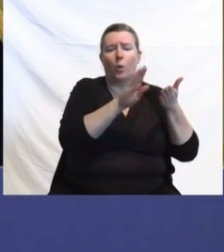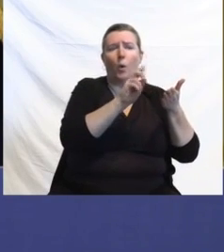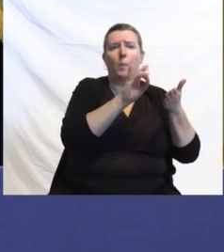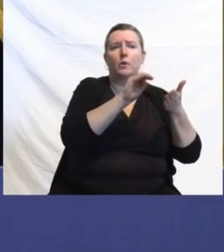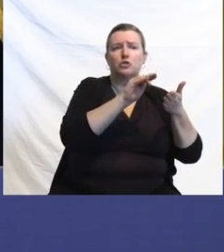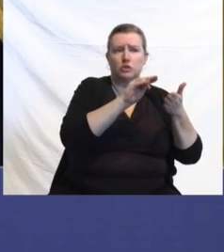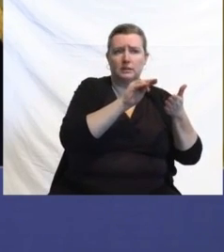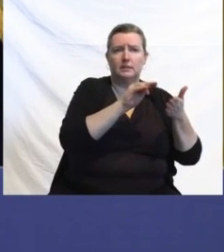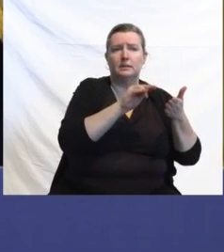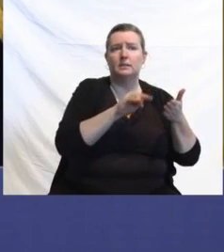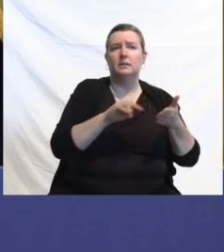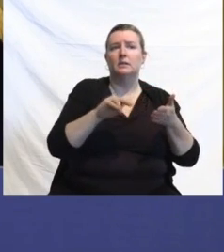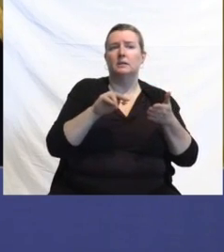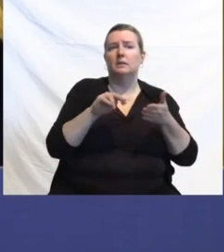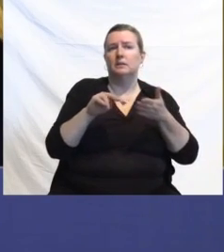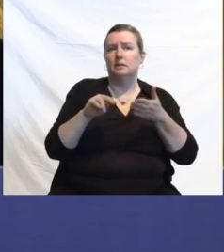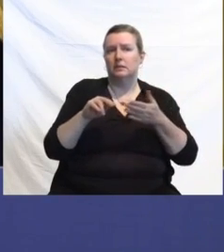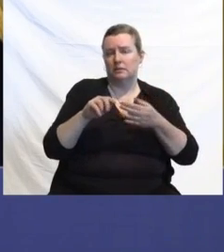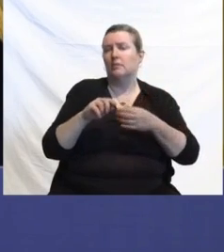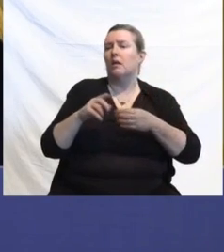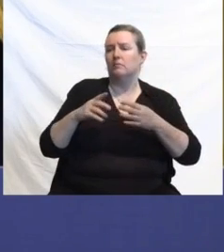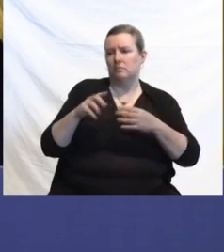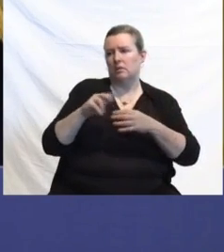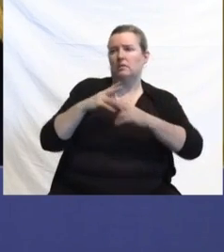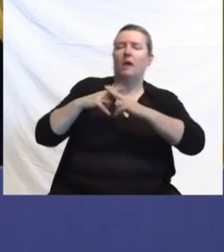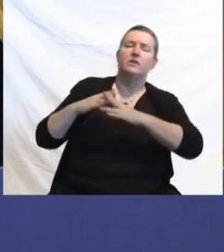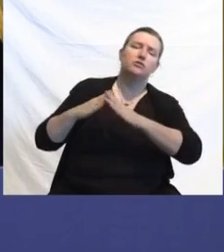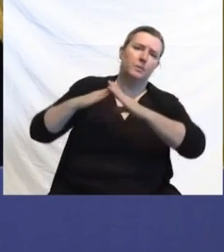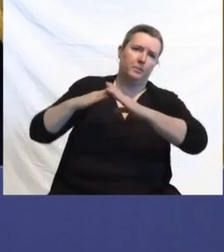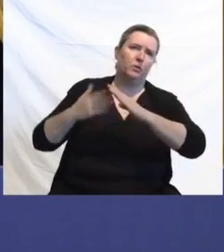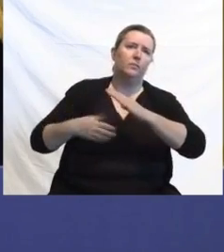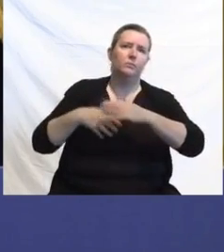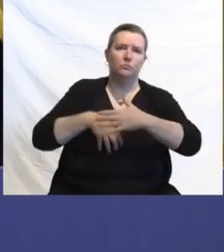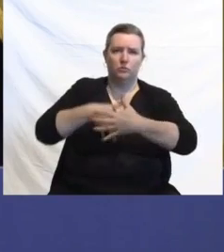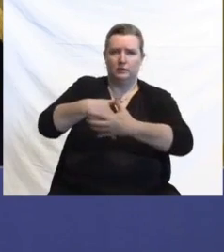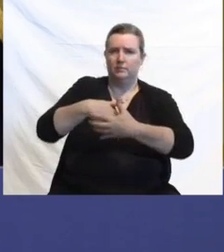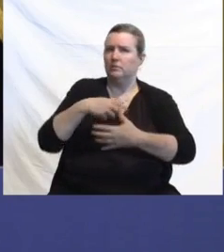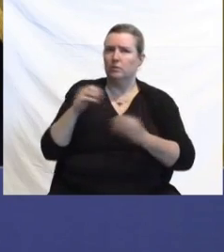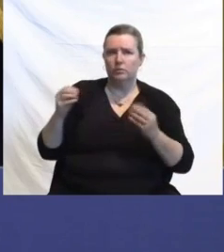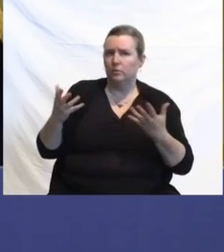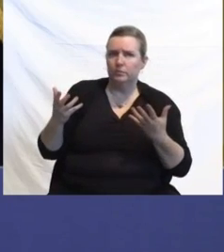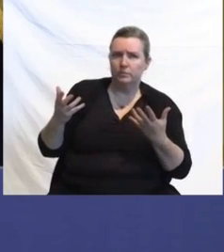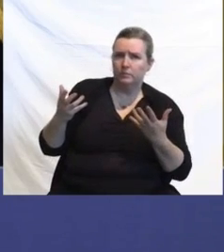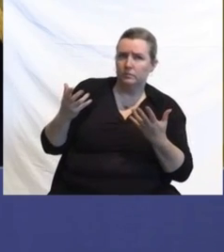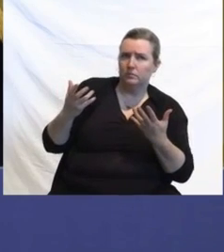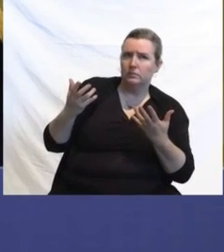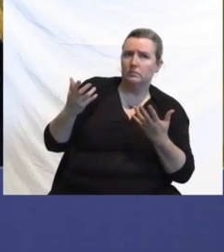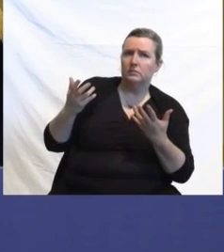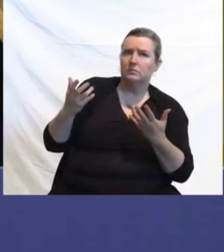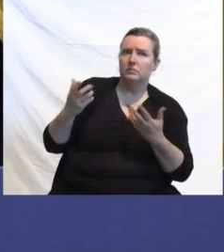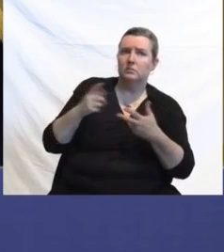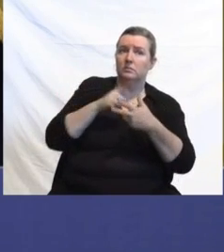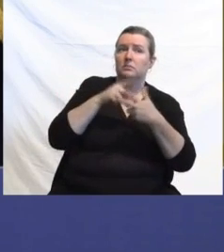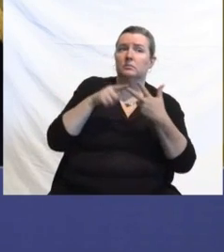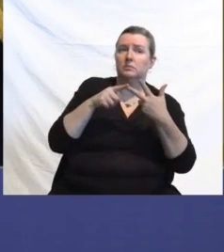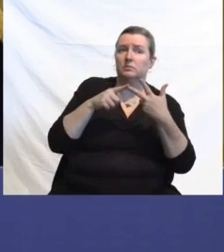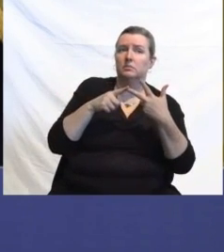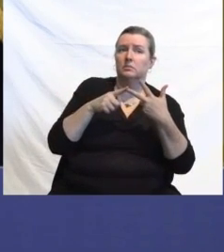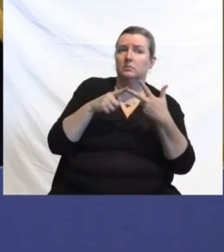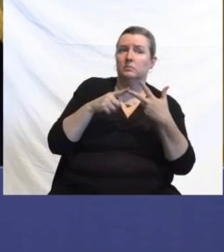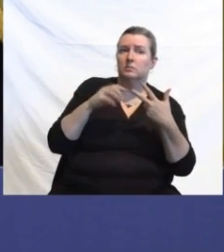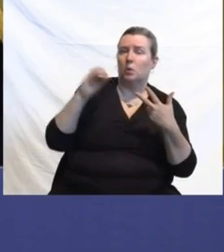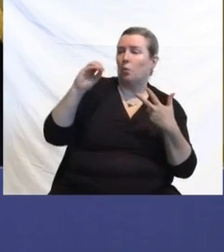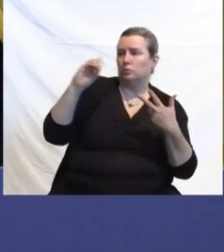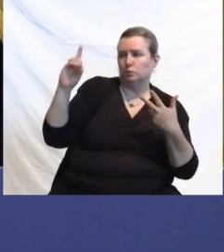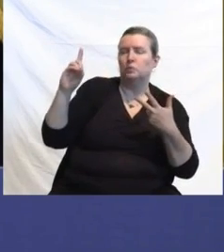to you? And then a couple questions on overdose deaths. New Jersey was one of the few states that